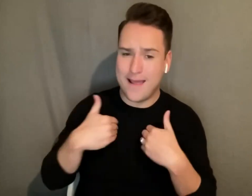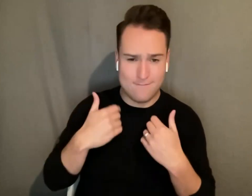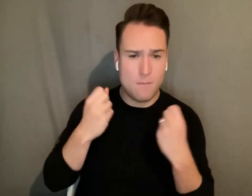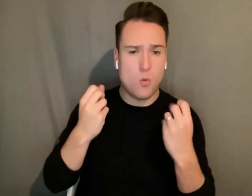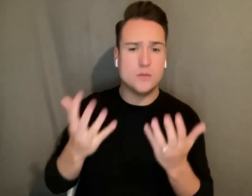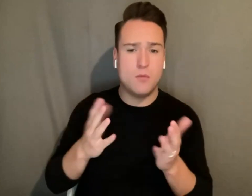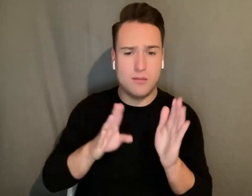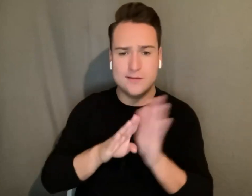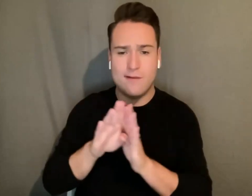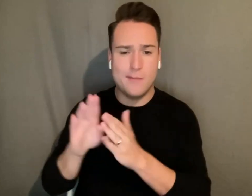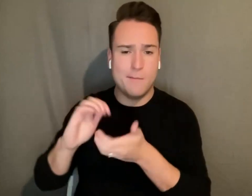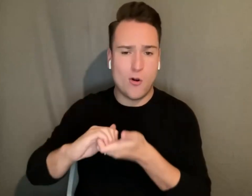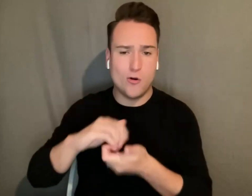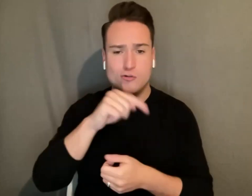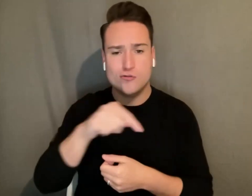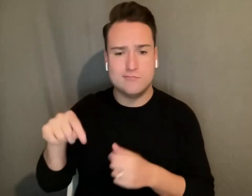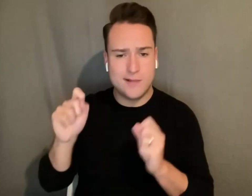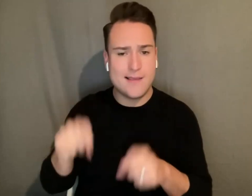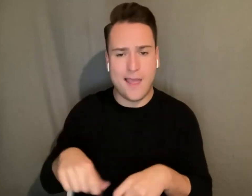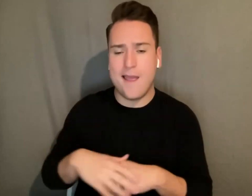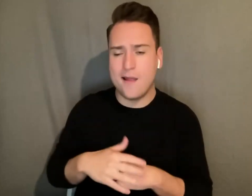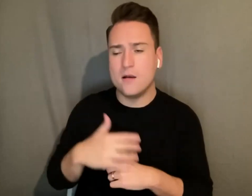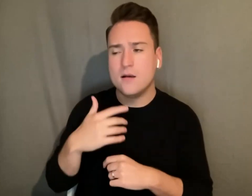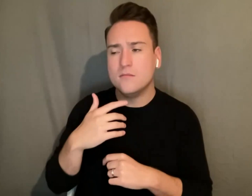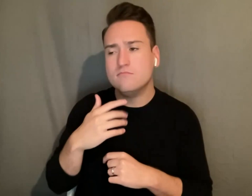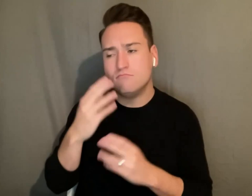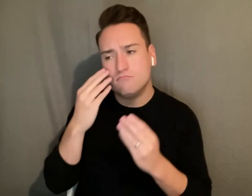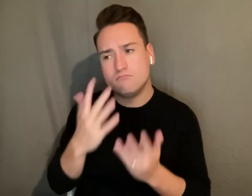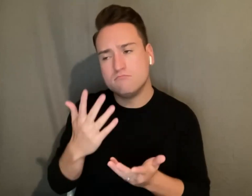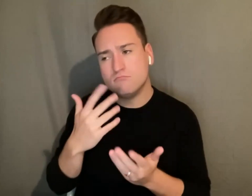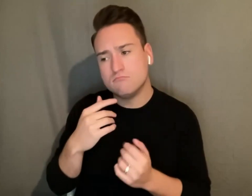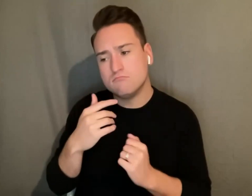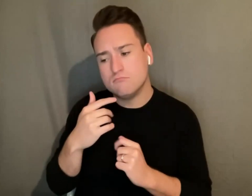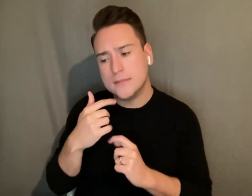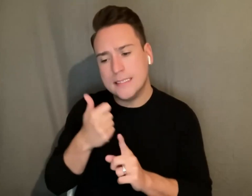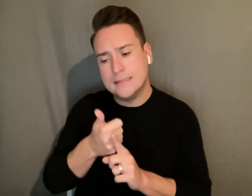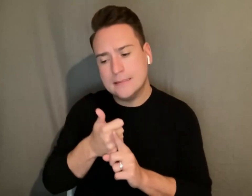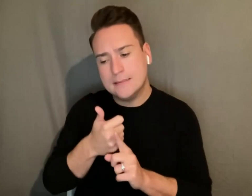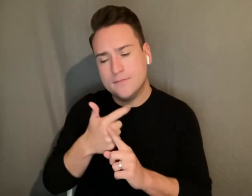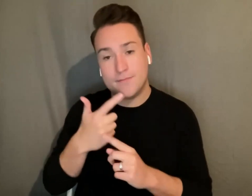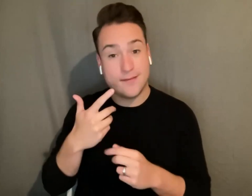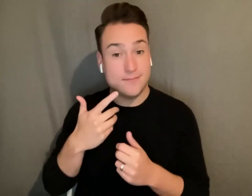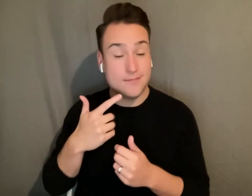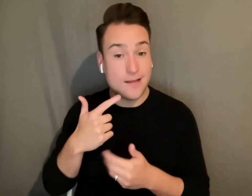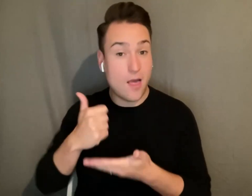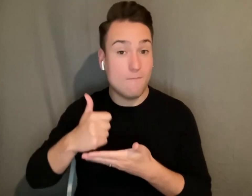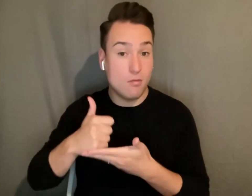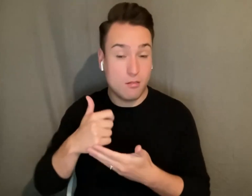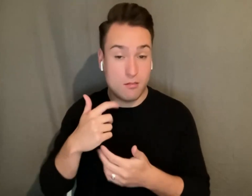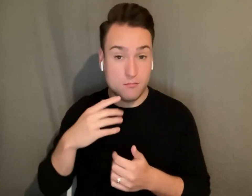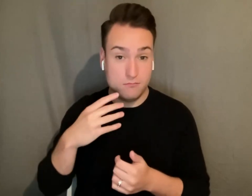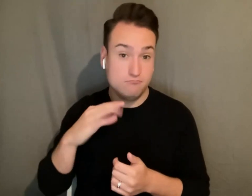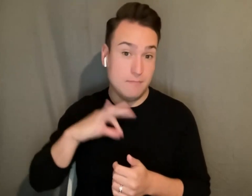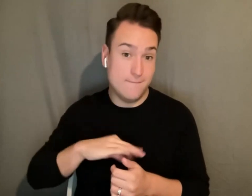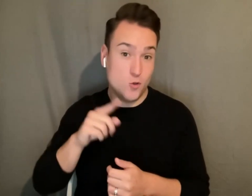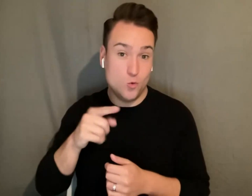it is very um very helpful to your application to